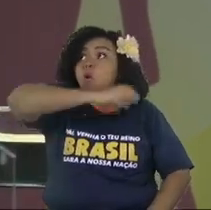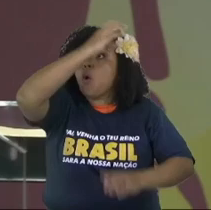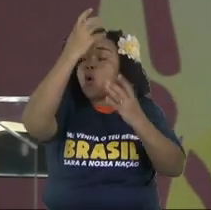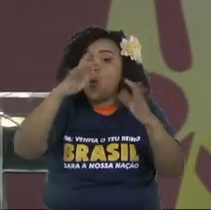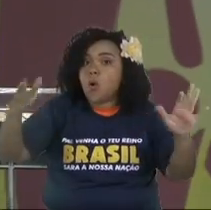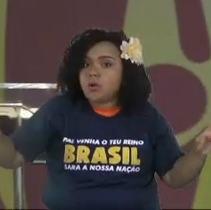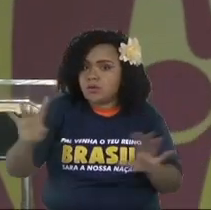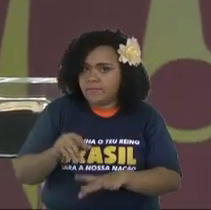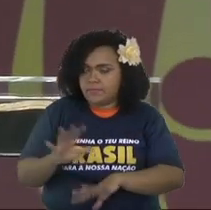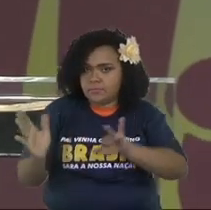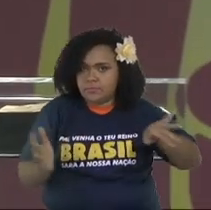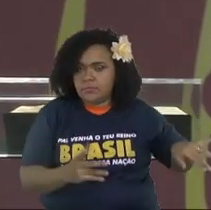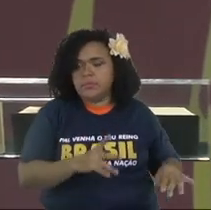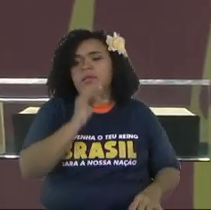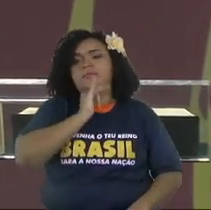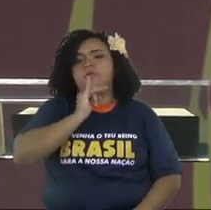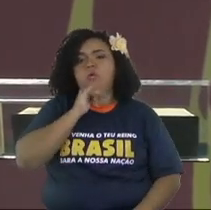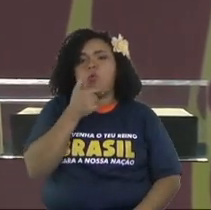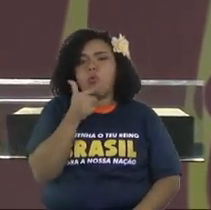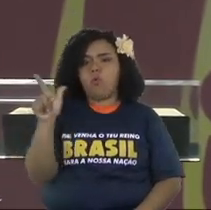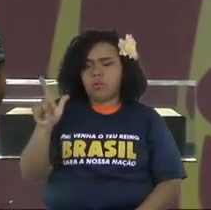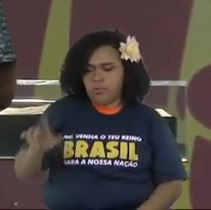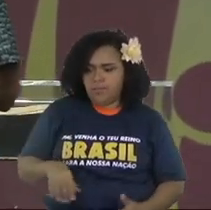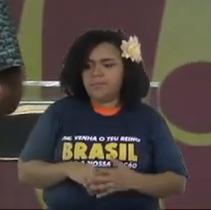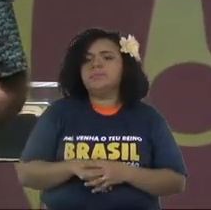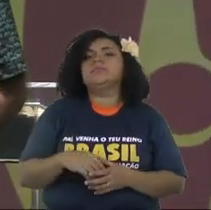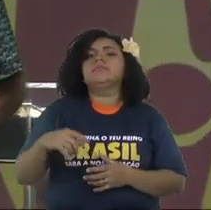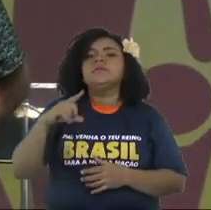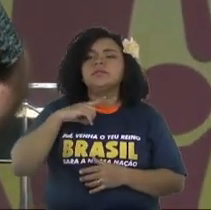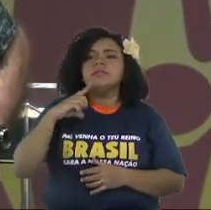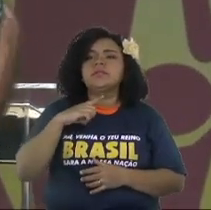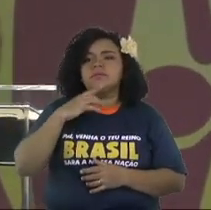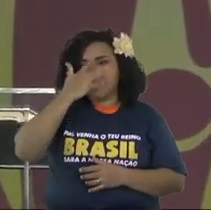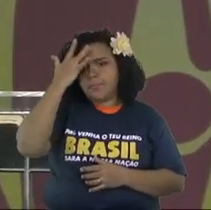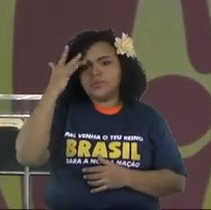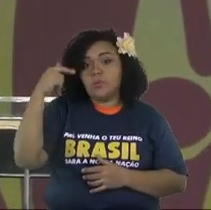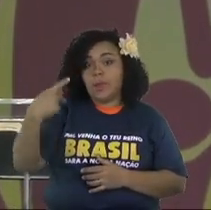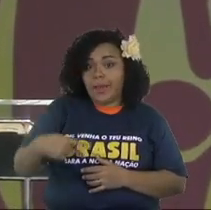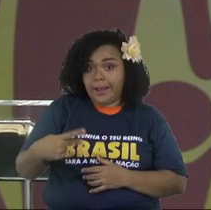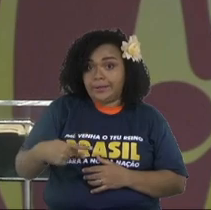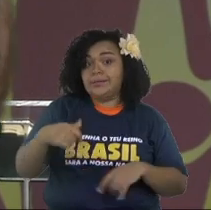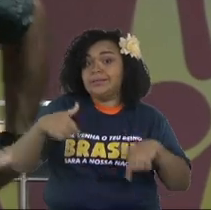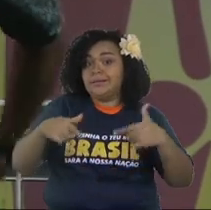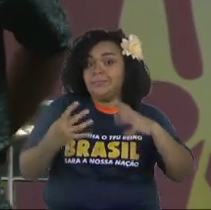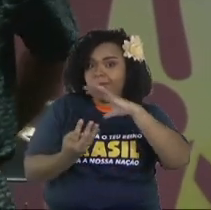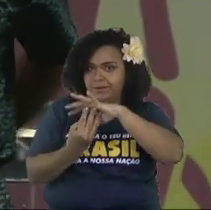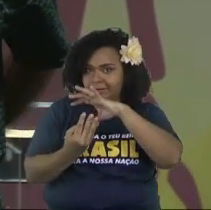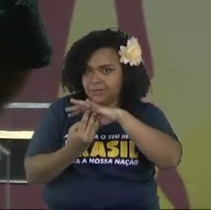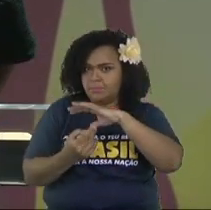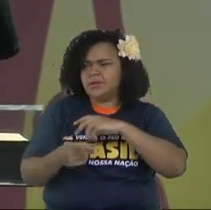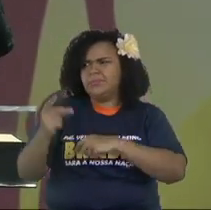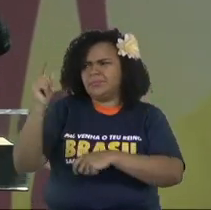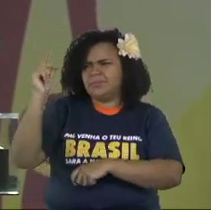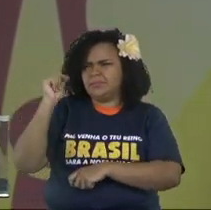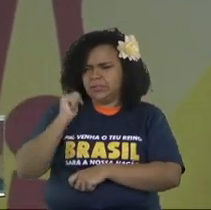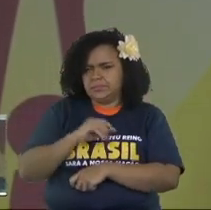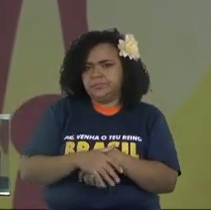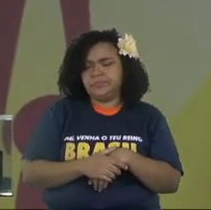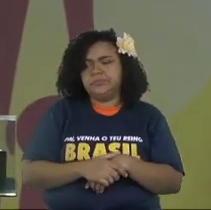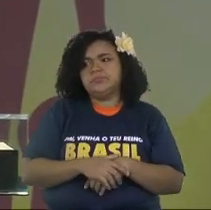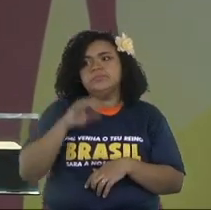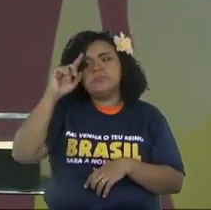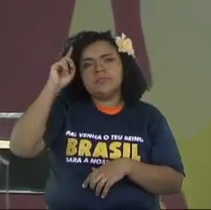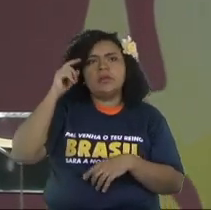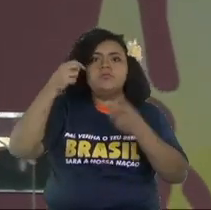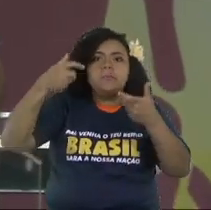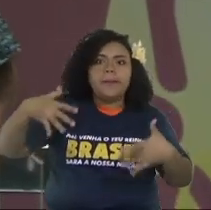I have another example. Years ago, there was a brother that used to work in a place. I